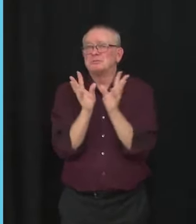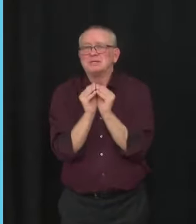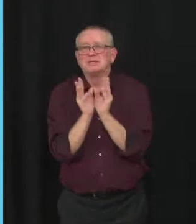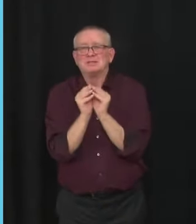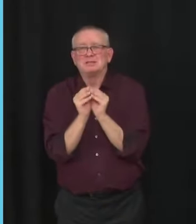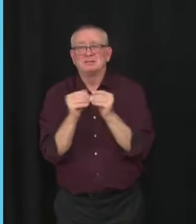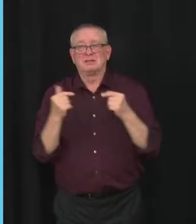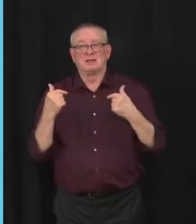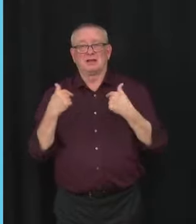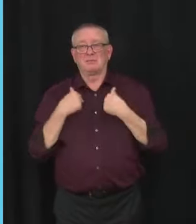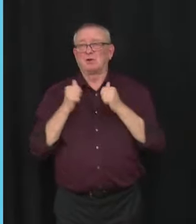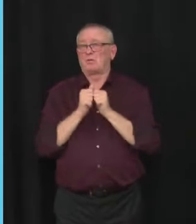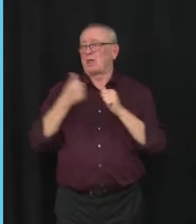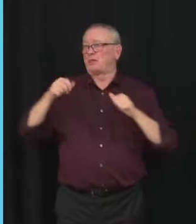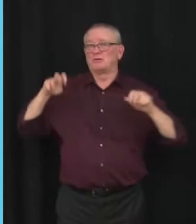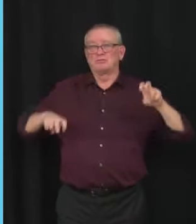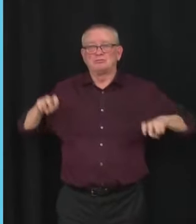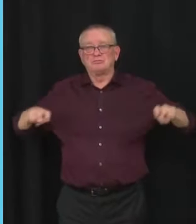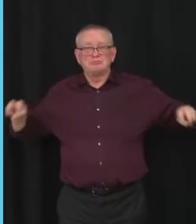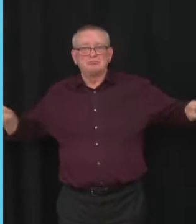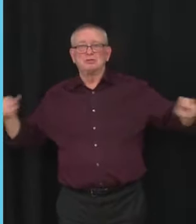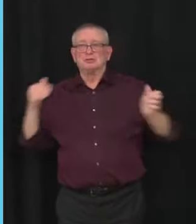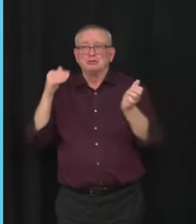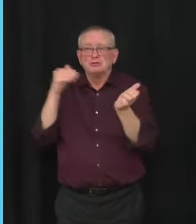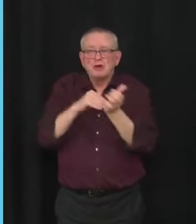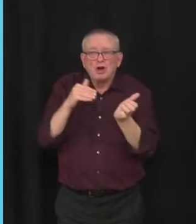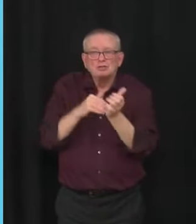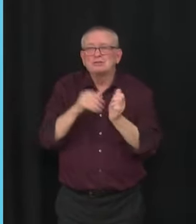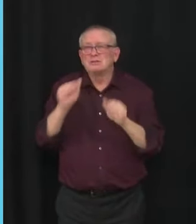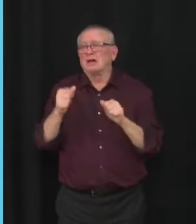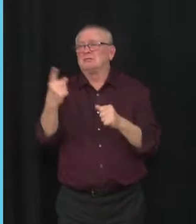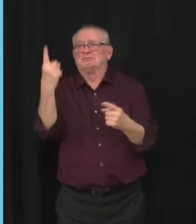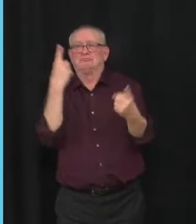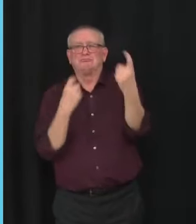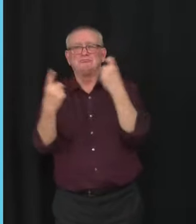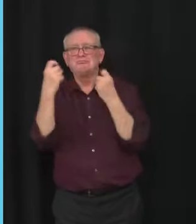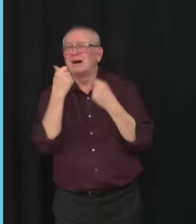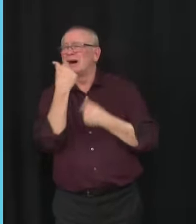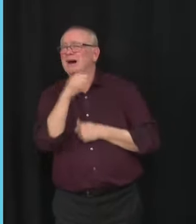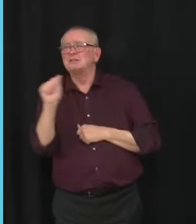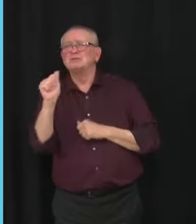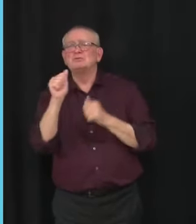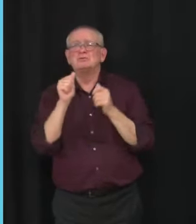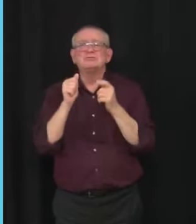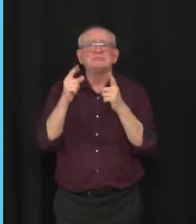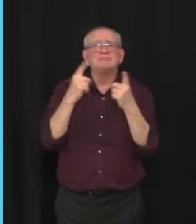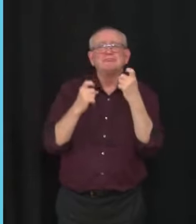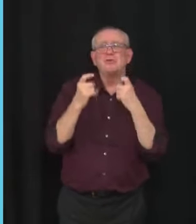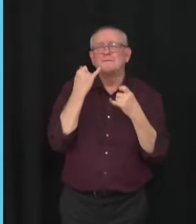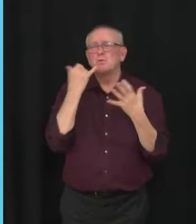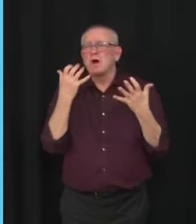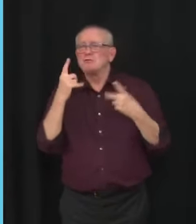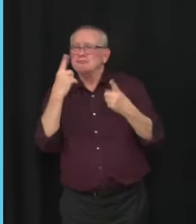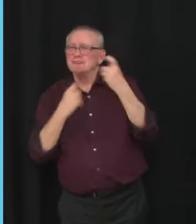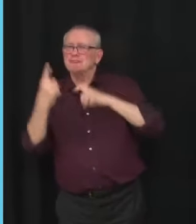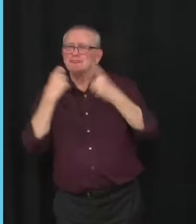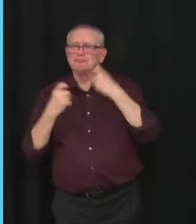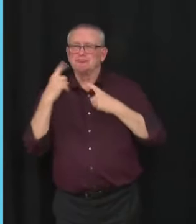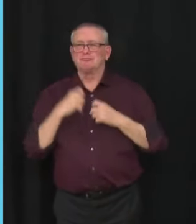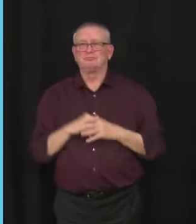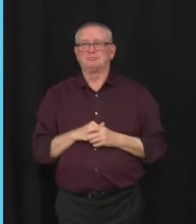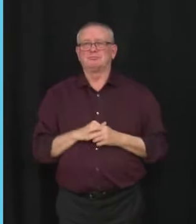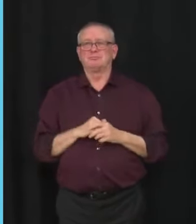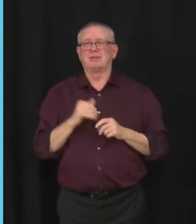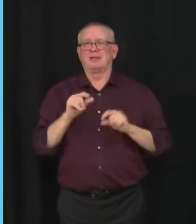vaccines and children. This town hall will be open to anyone who is interested in this topic. A registration link will be